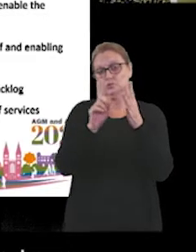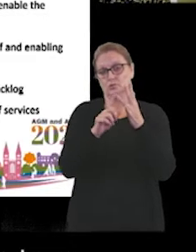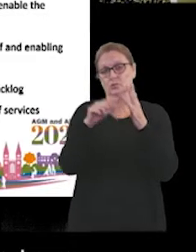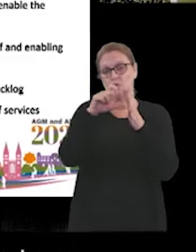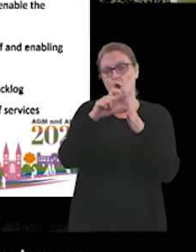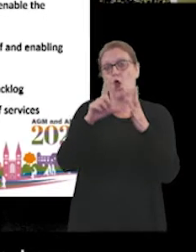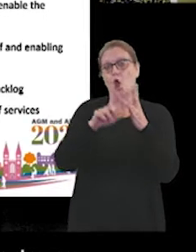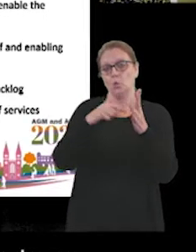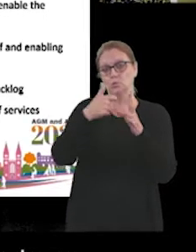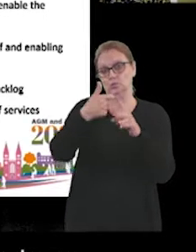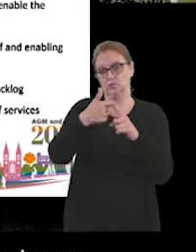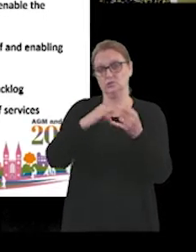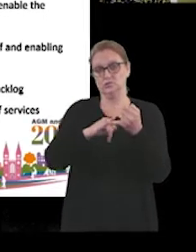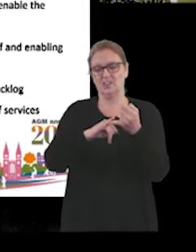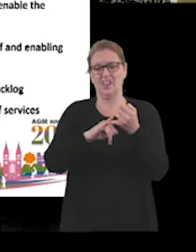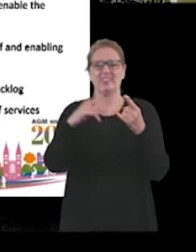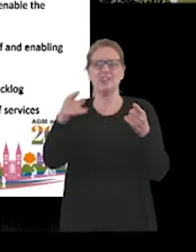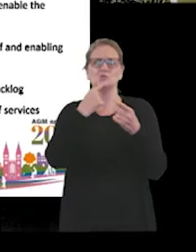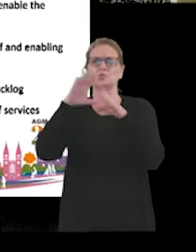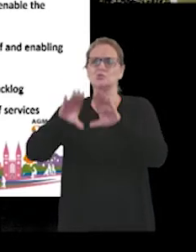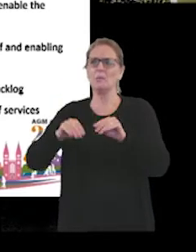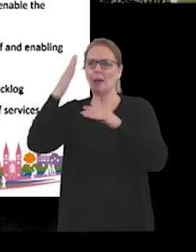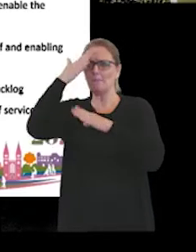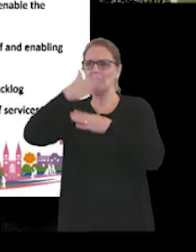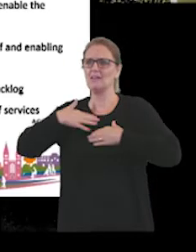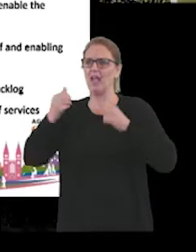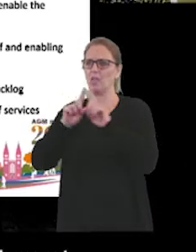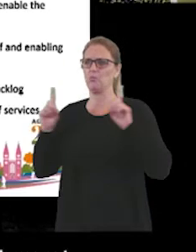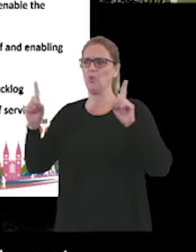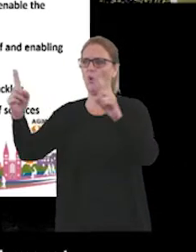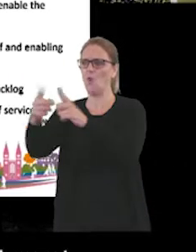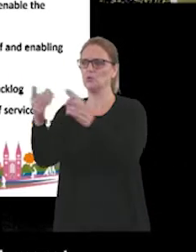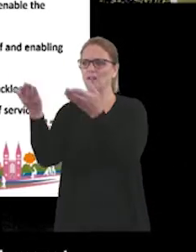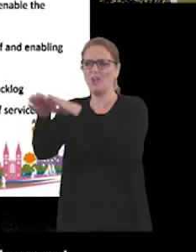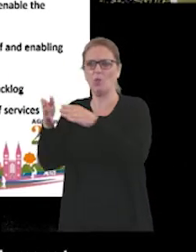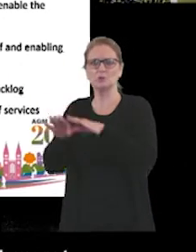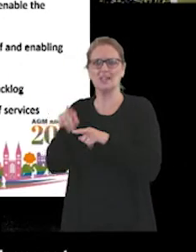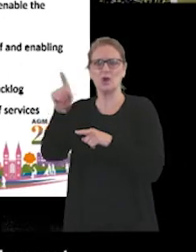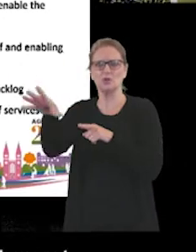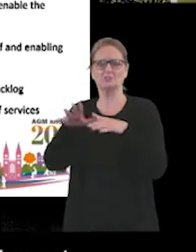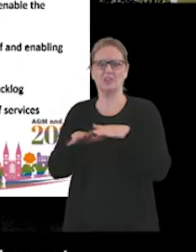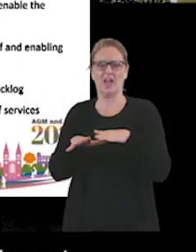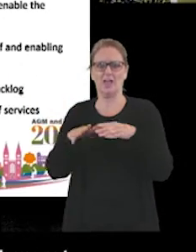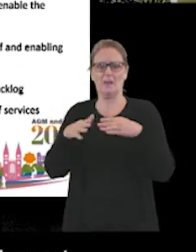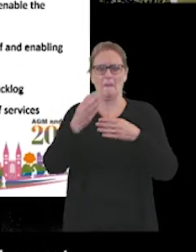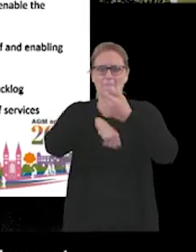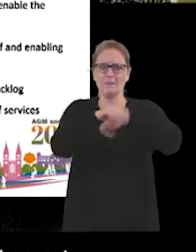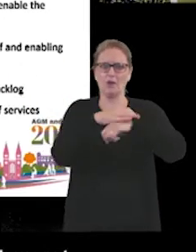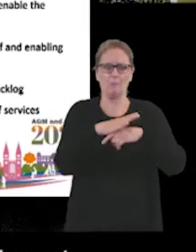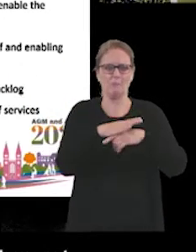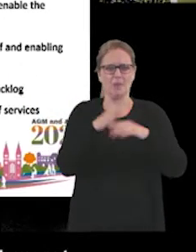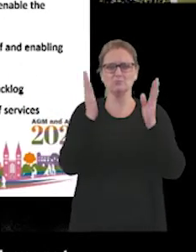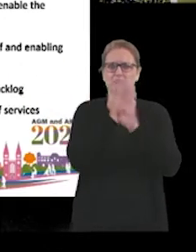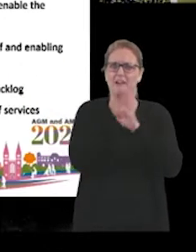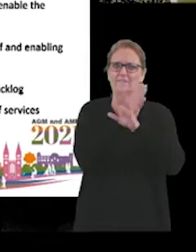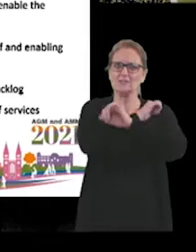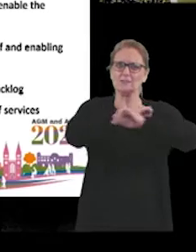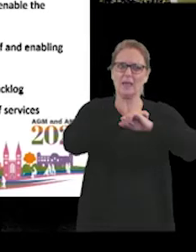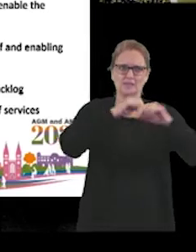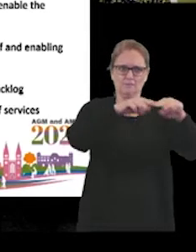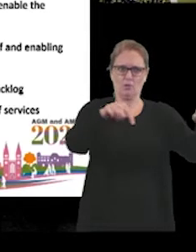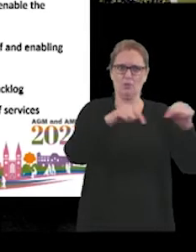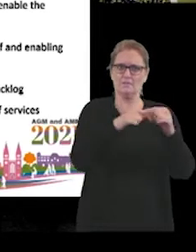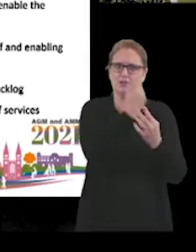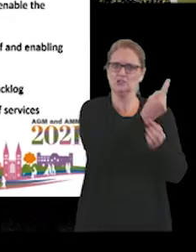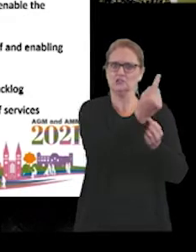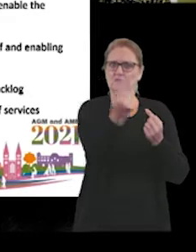journey on eradicating dormitories in our mental health wards. And there's lots of financial support nationally to ensure that programme takes place